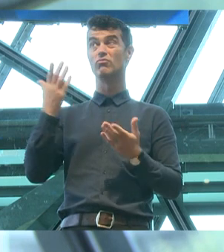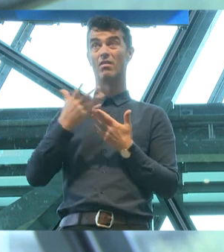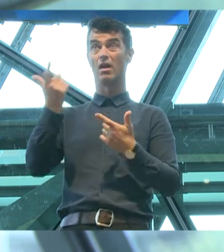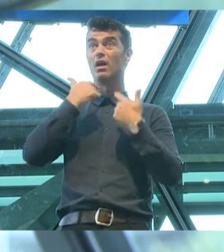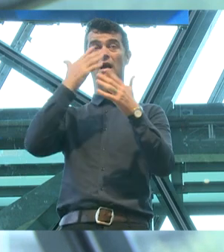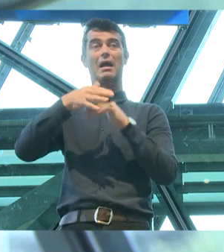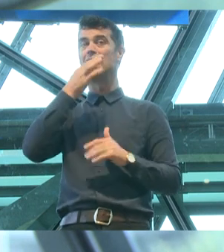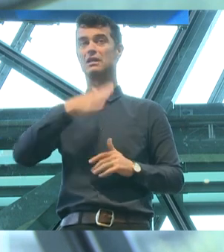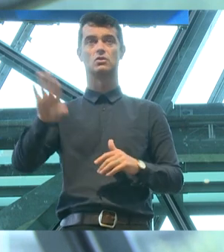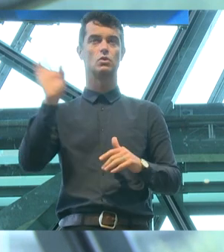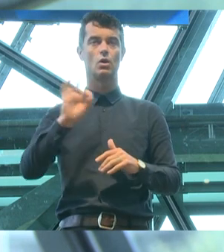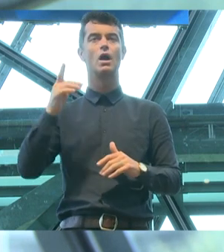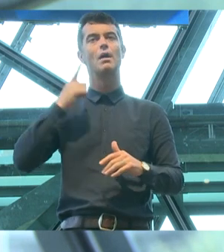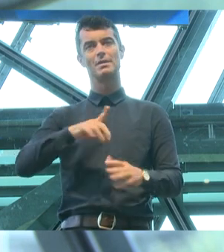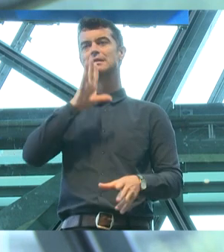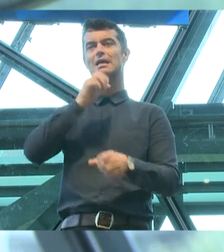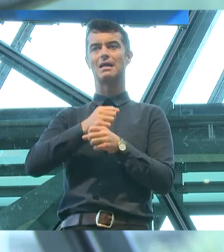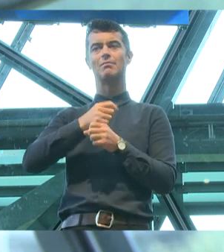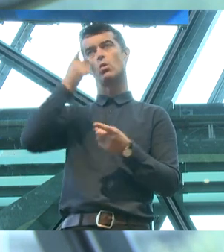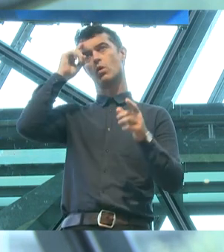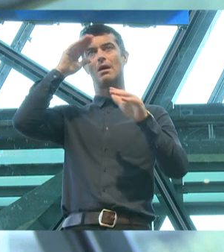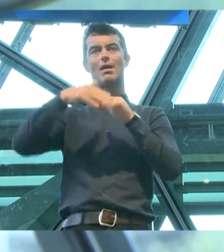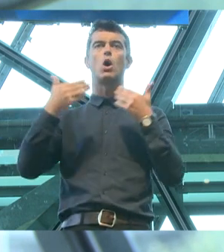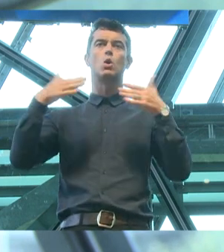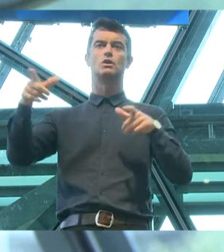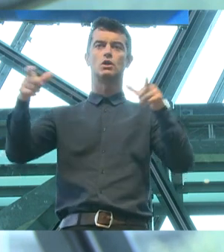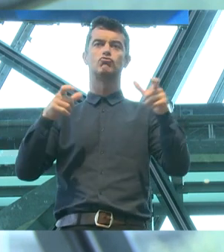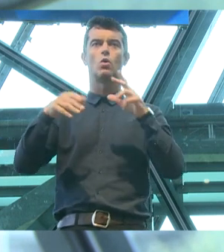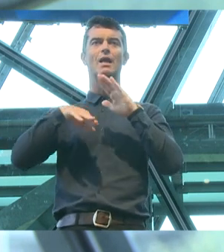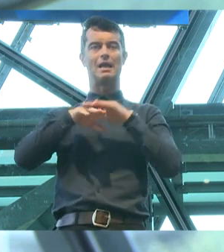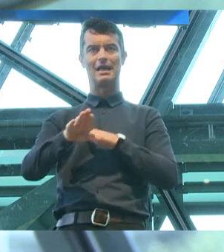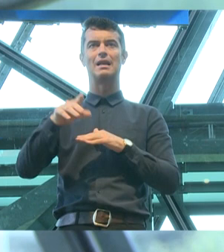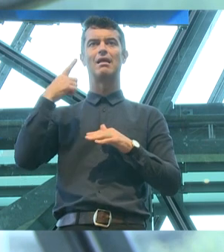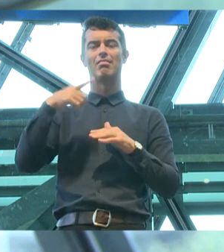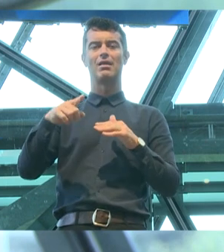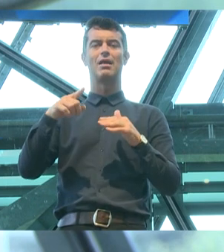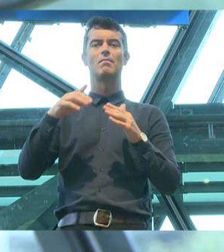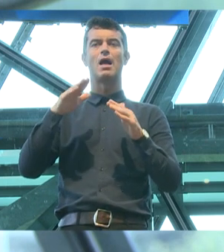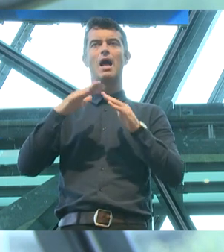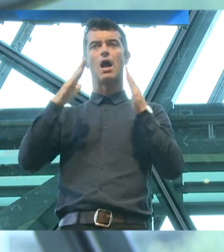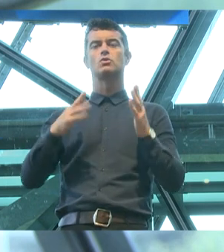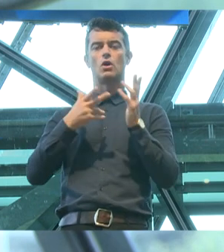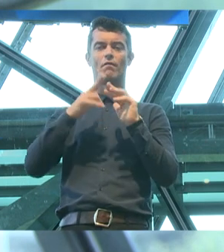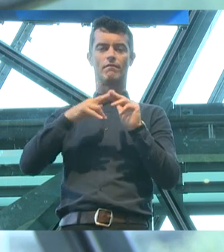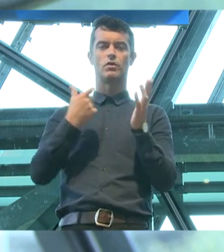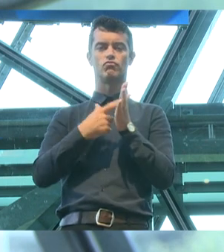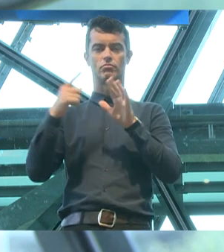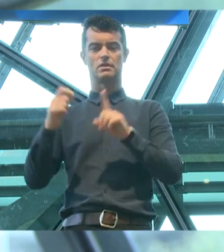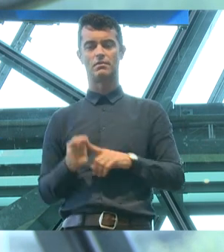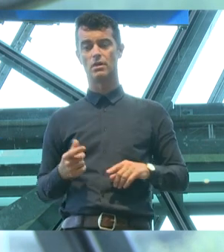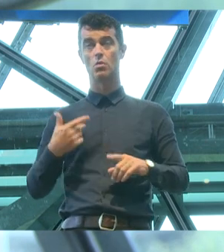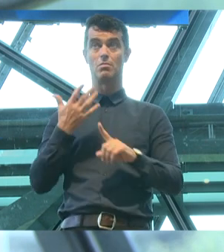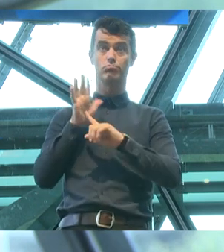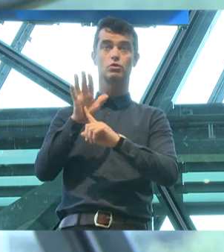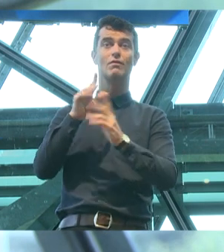kids anymore, but because the government was concerned about losing control in the House of Representatives. We're now also pushing for stronger